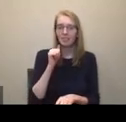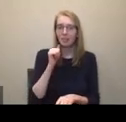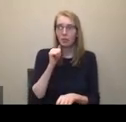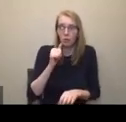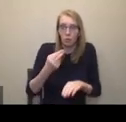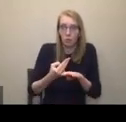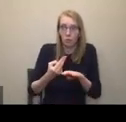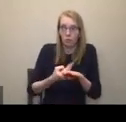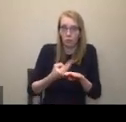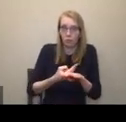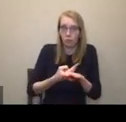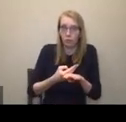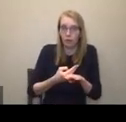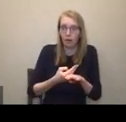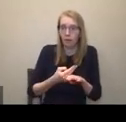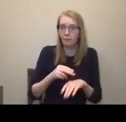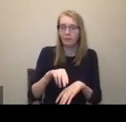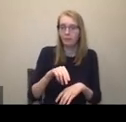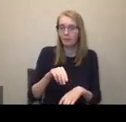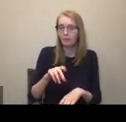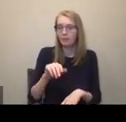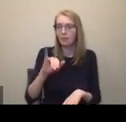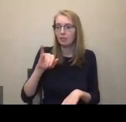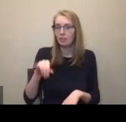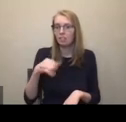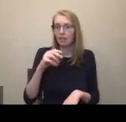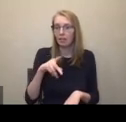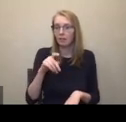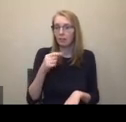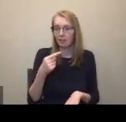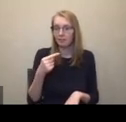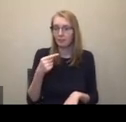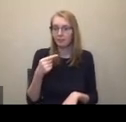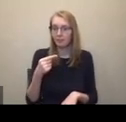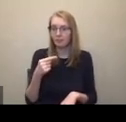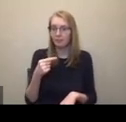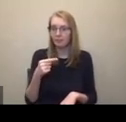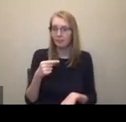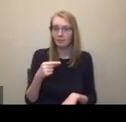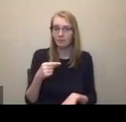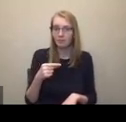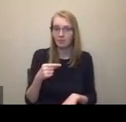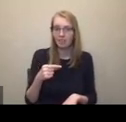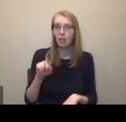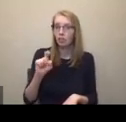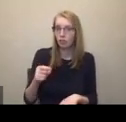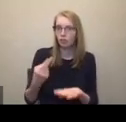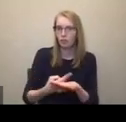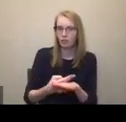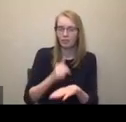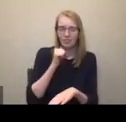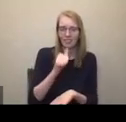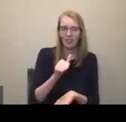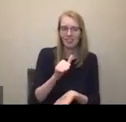receiving end of our step right up promotions right now that we're doing for our disability theater symposium that's coming up, we have a JPEG version of it, we have a PDF